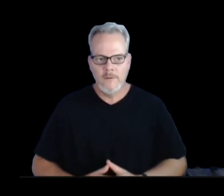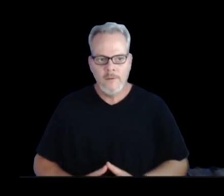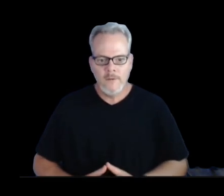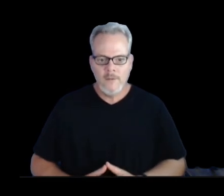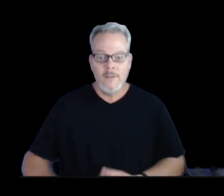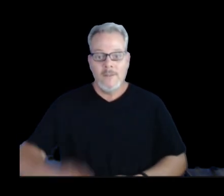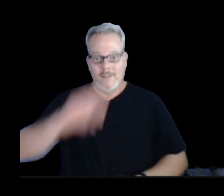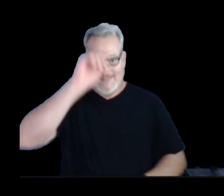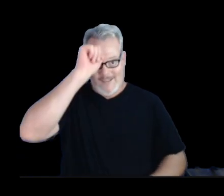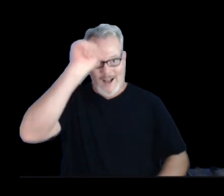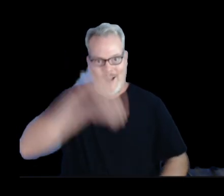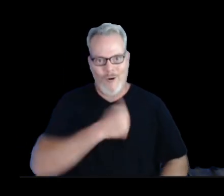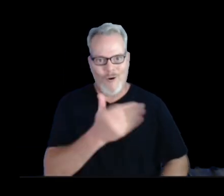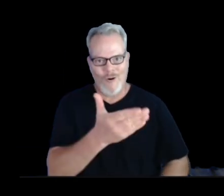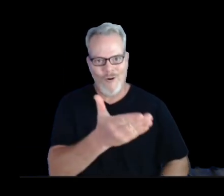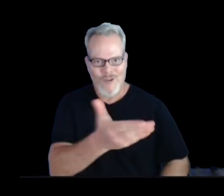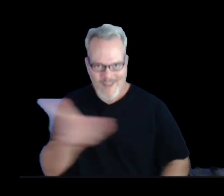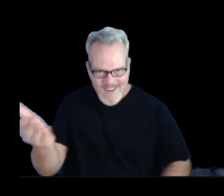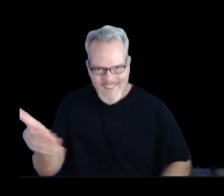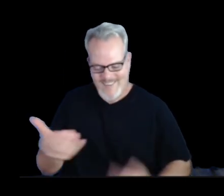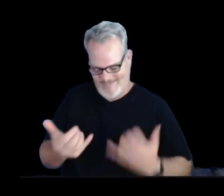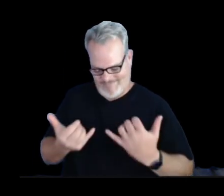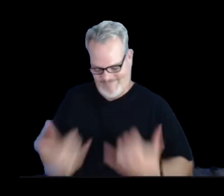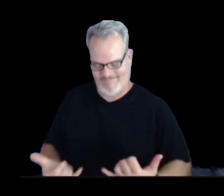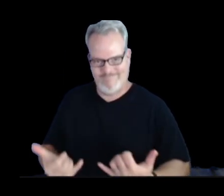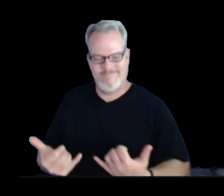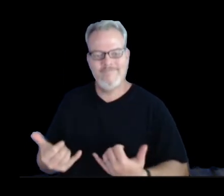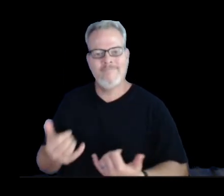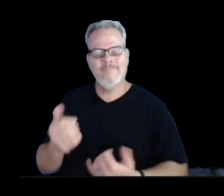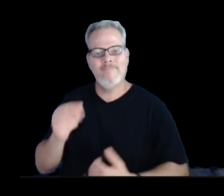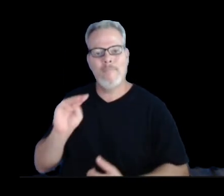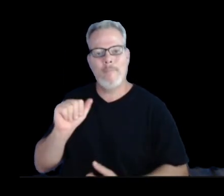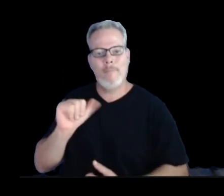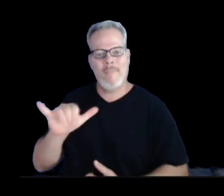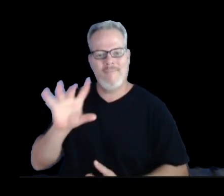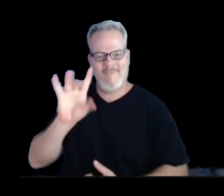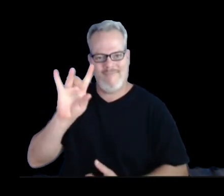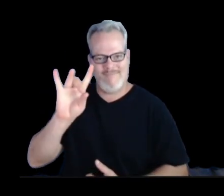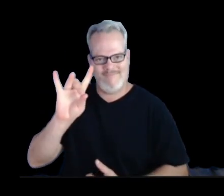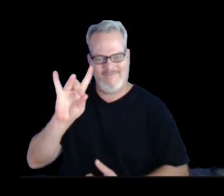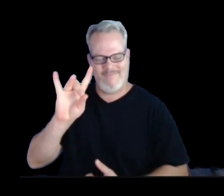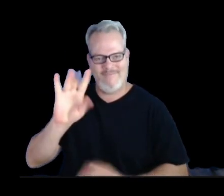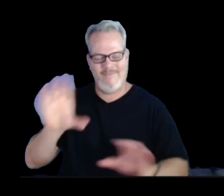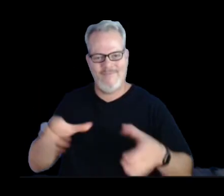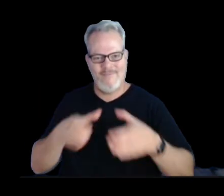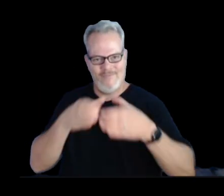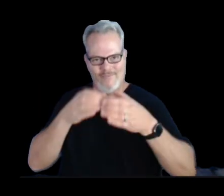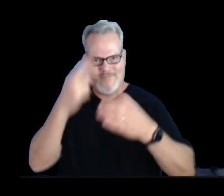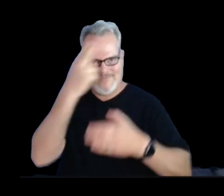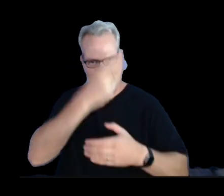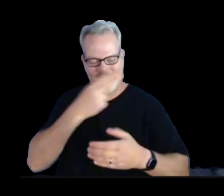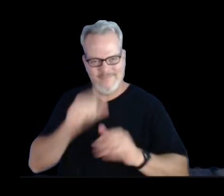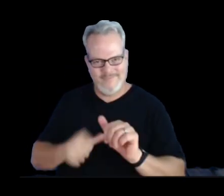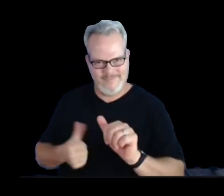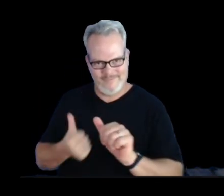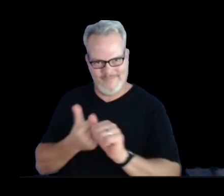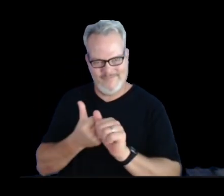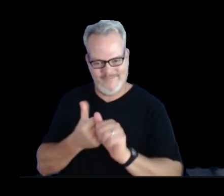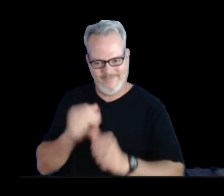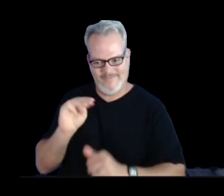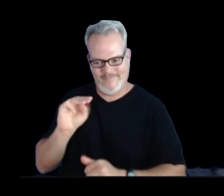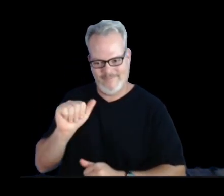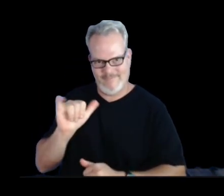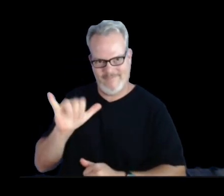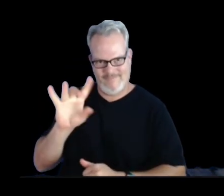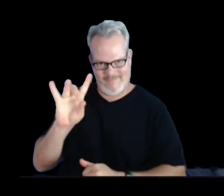Aloha everyone. This is our Hawaiian Volcano Summary for May 8th, 2025. Over the last week, we had the main fountain